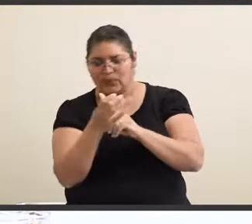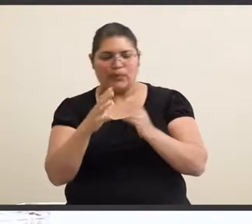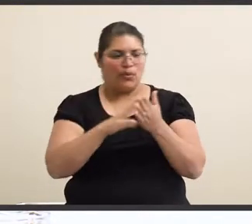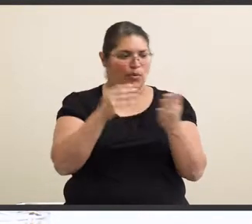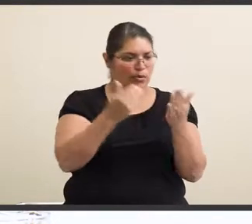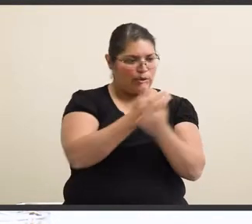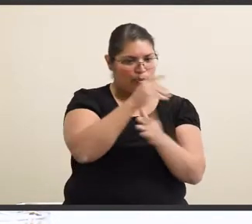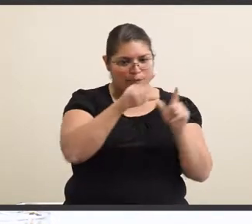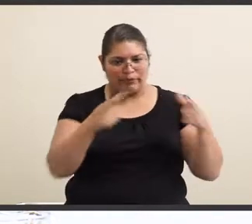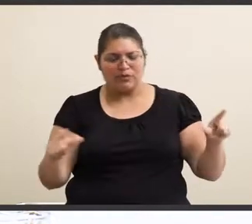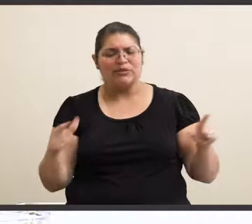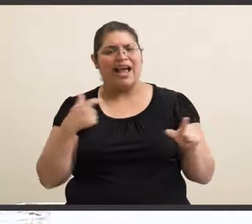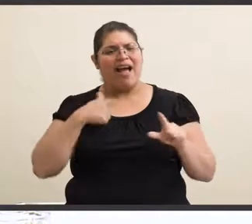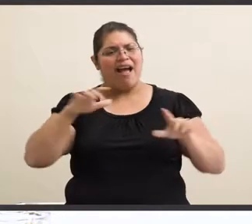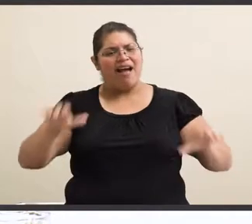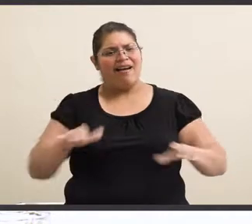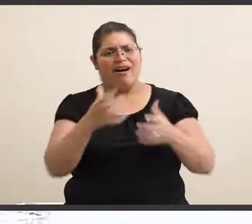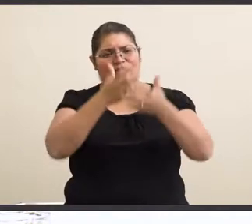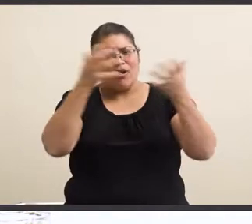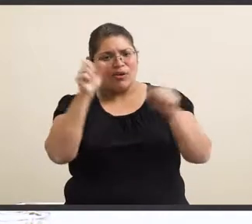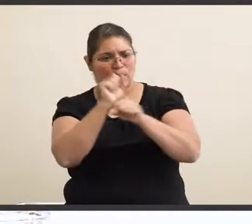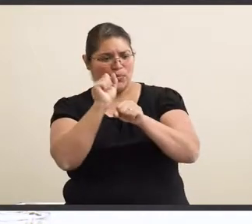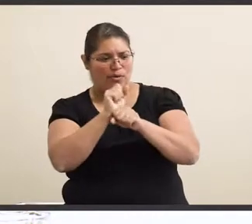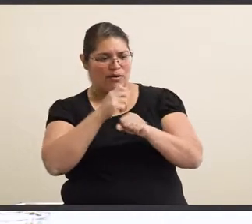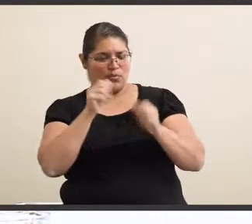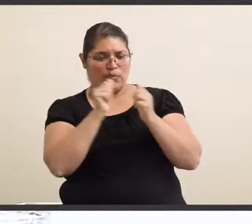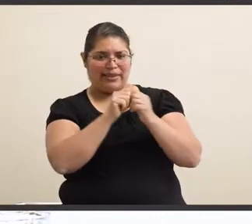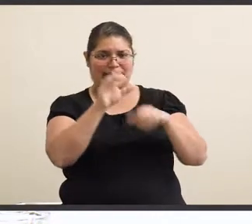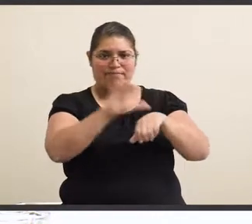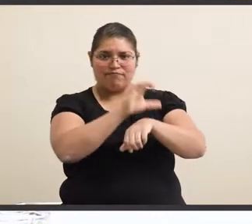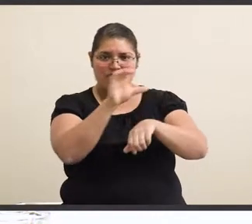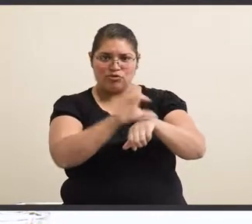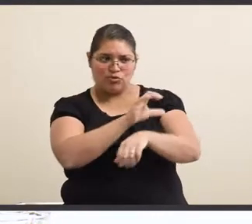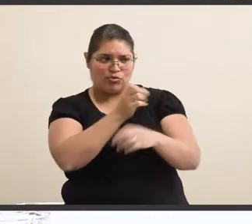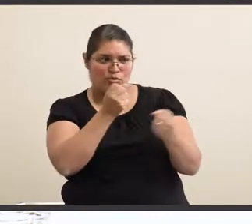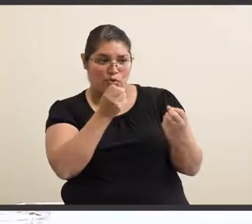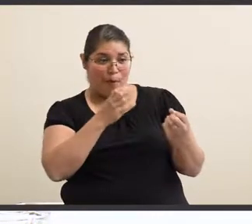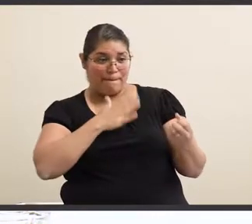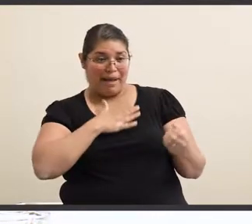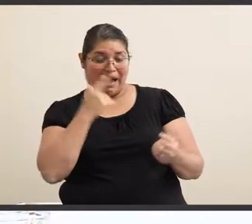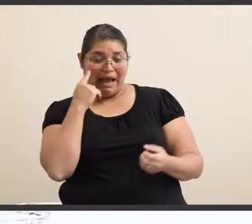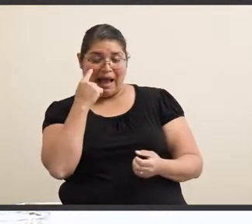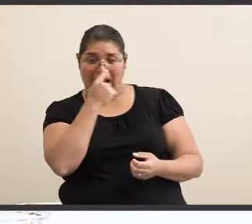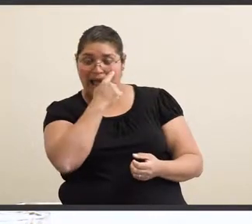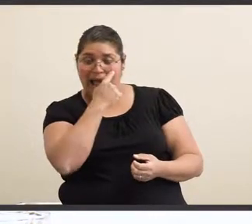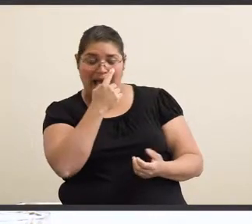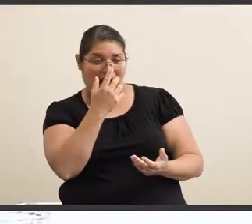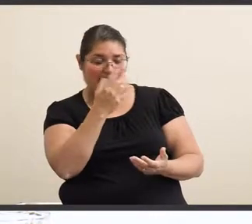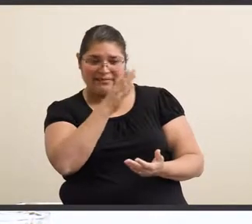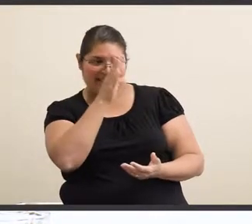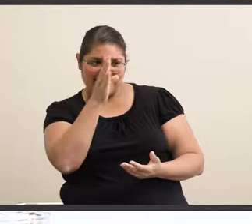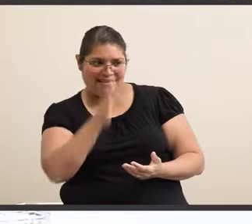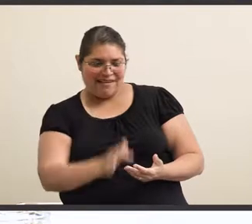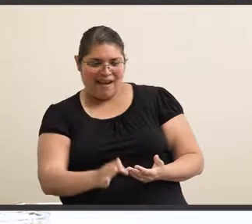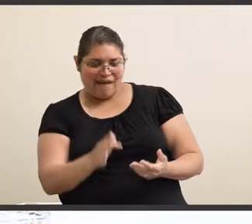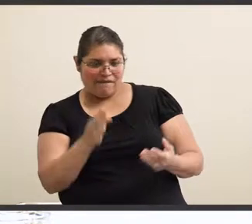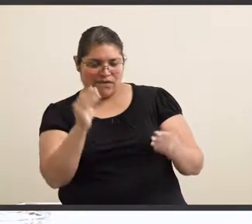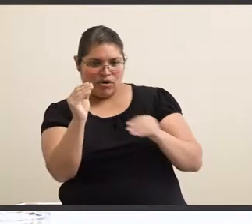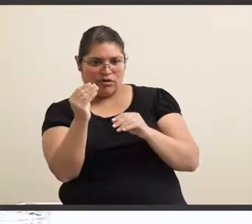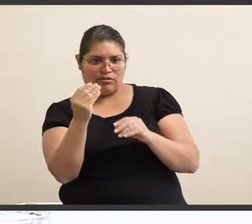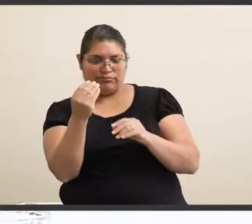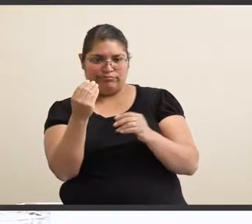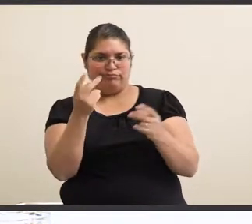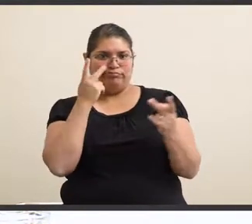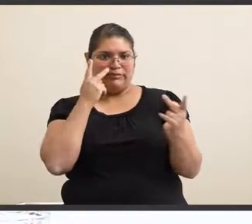had to do a lot of my work on computer. So my eyes, I guess, had never been exposed to